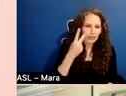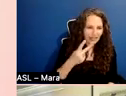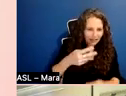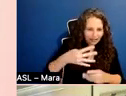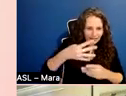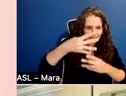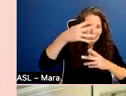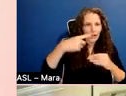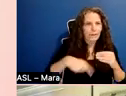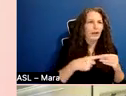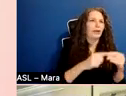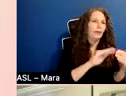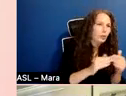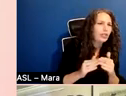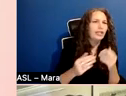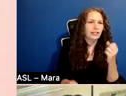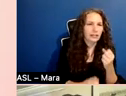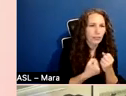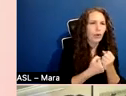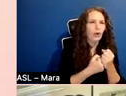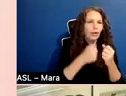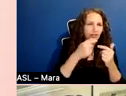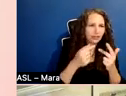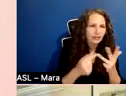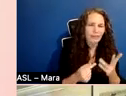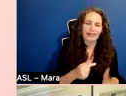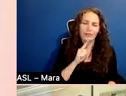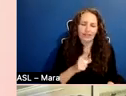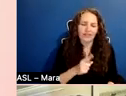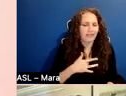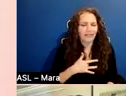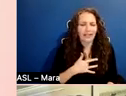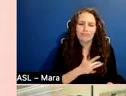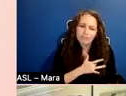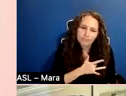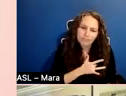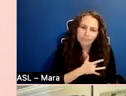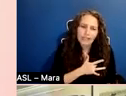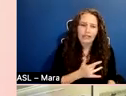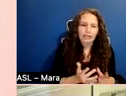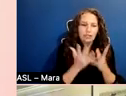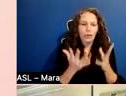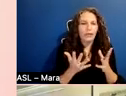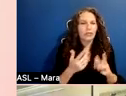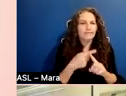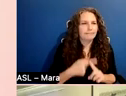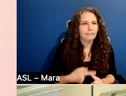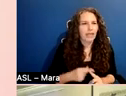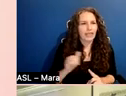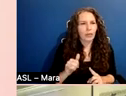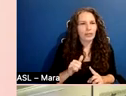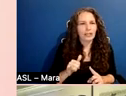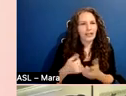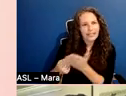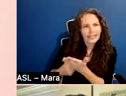like, really, really, I can't express how wonderful it was to see. There was even a discord that popped off that, that started. Um,